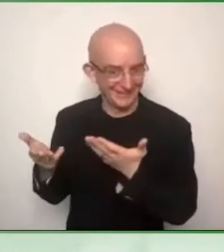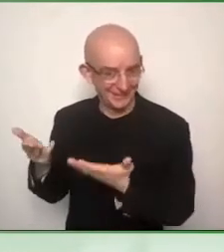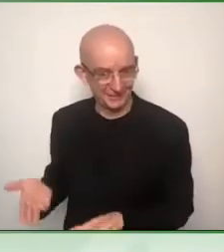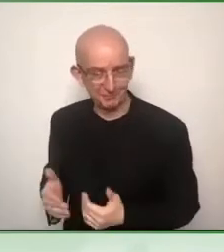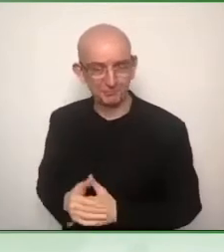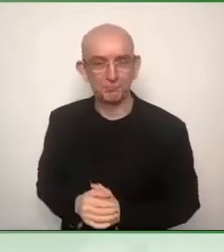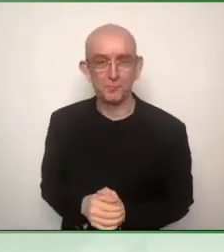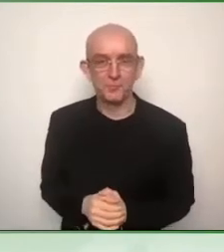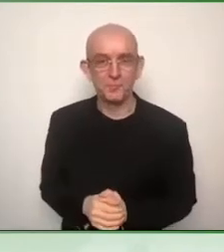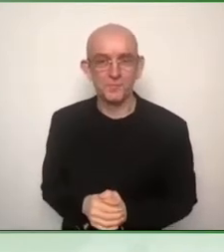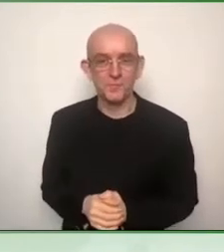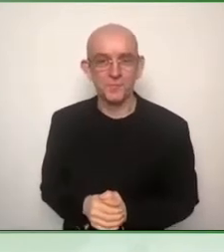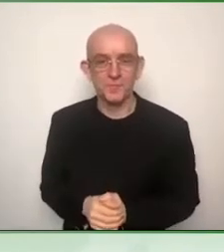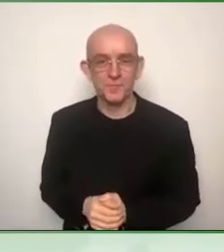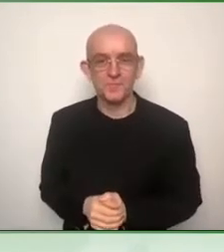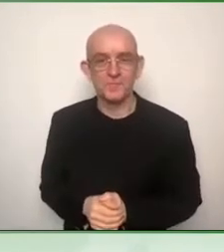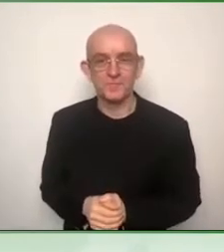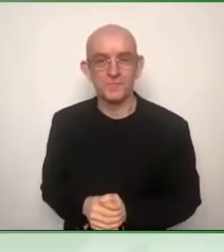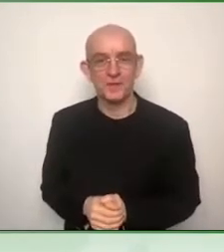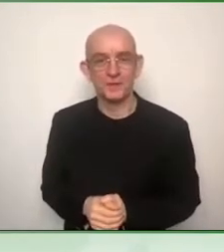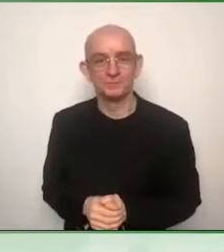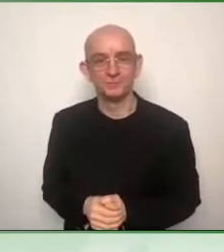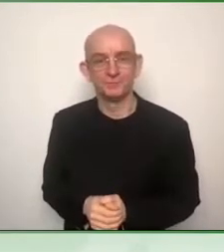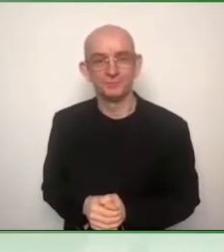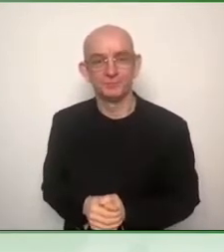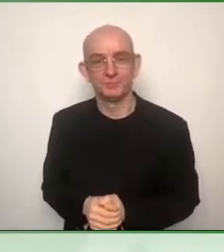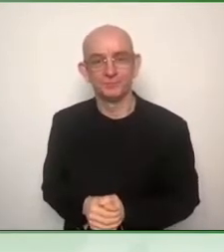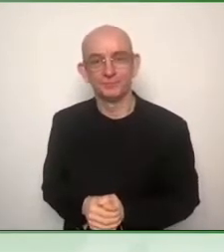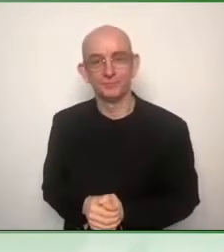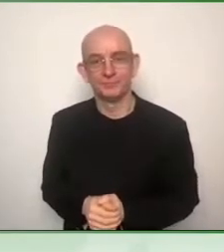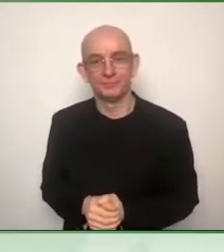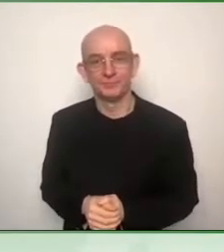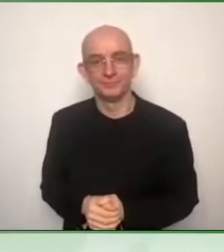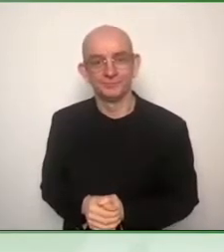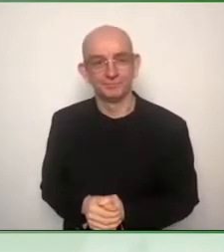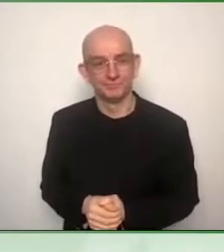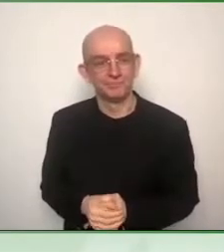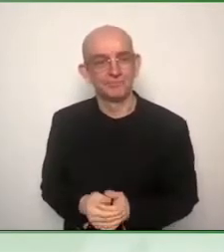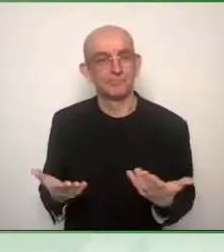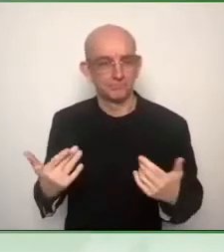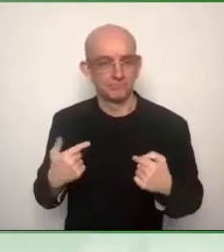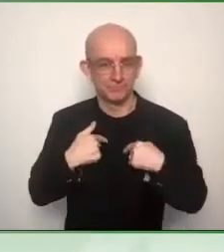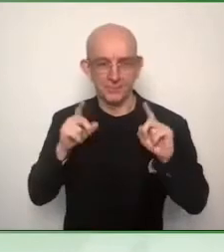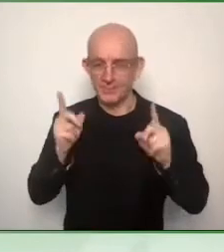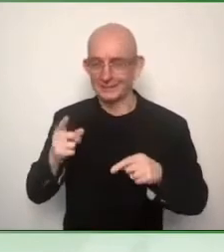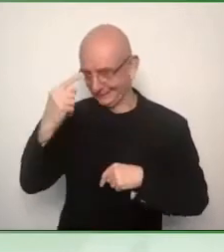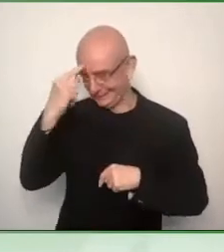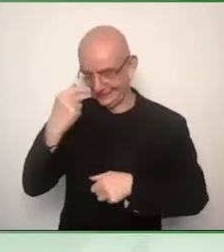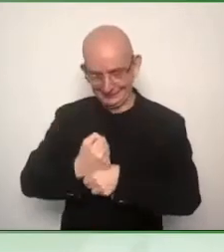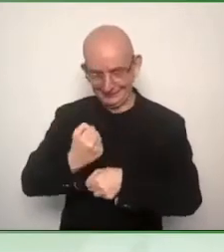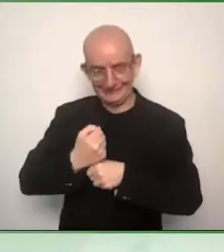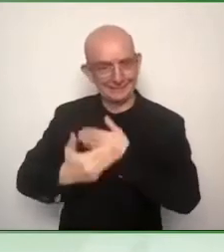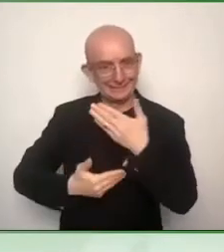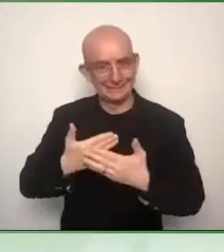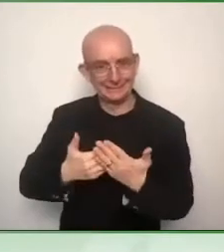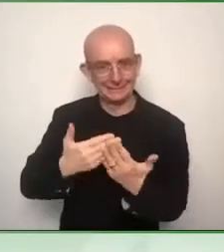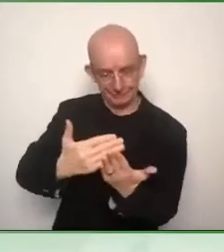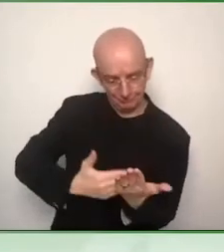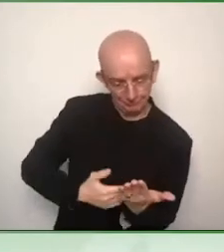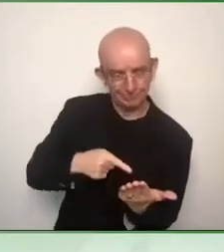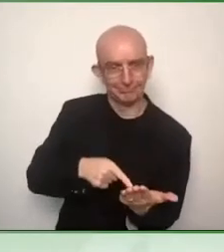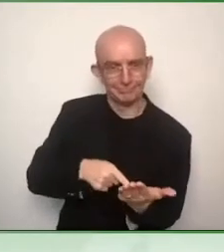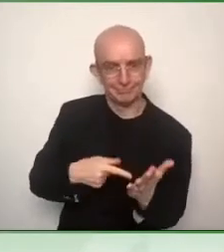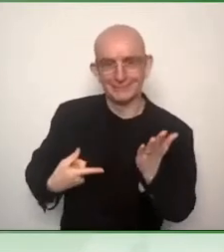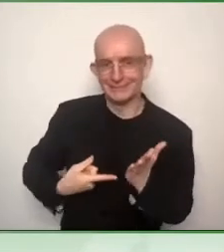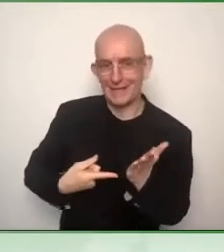Sara, Shadi Abu Sara. So I tended to mix this up, so sorry about that. So welcome, Shari. So we're going to have, Shadi, we're going to have an